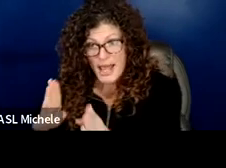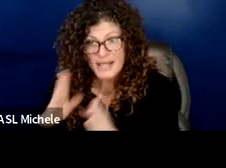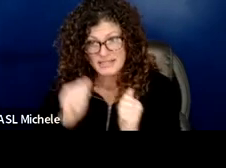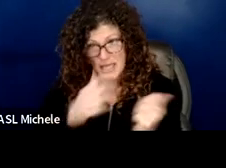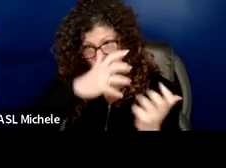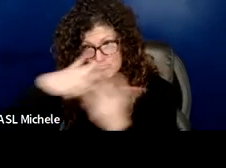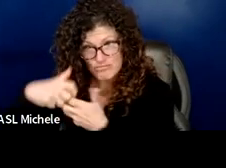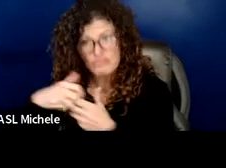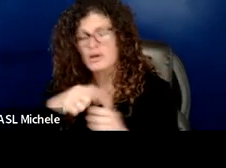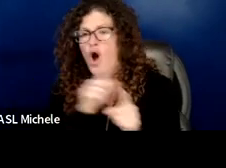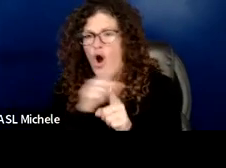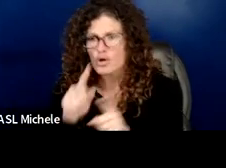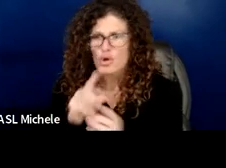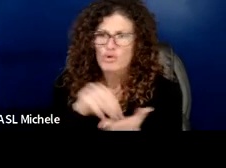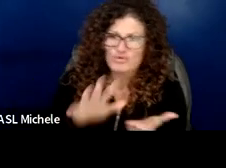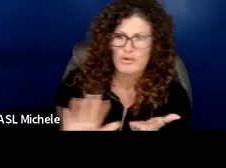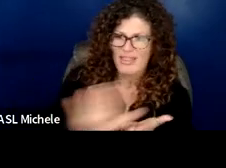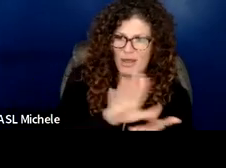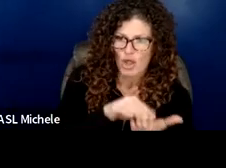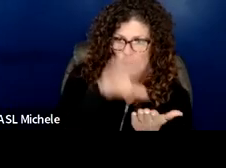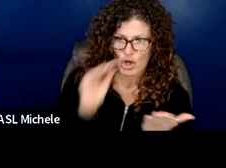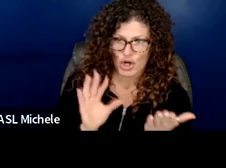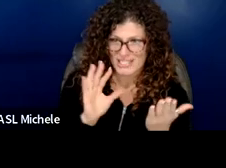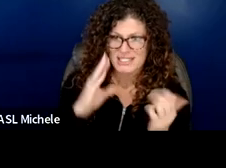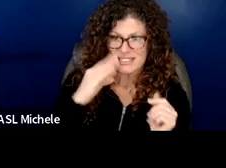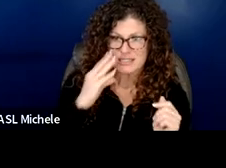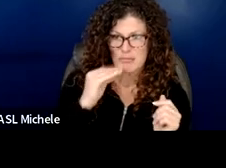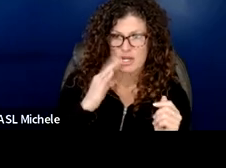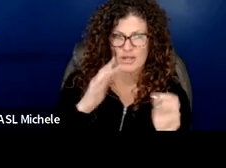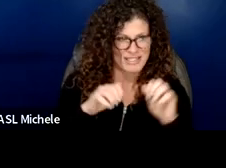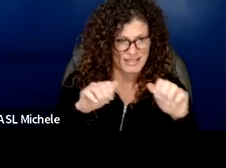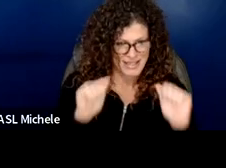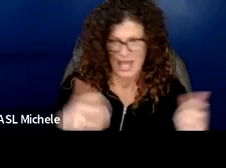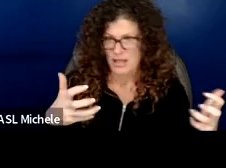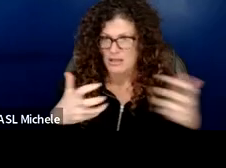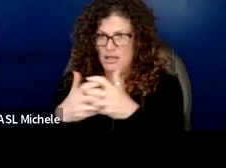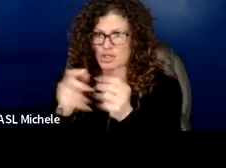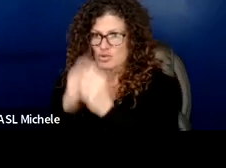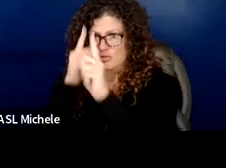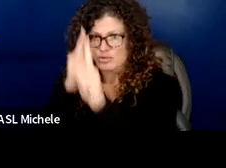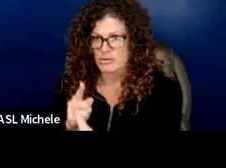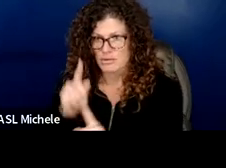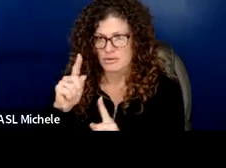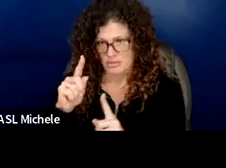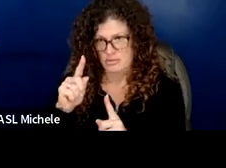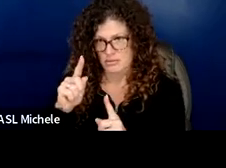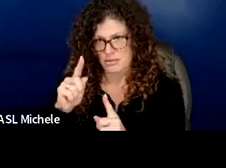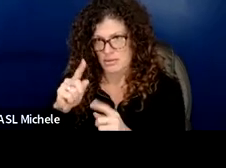students learning experience to these initiatives um that are being rolled out as being part of the key